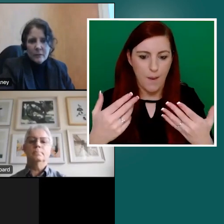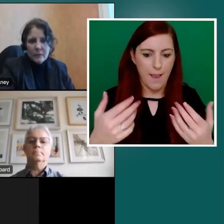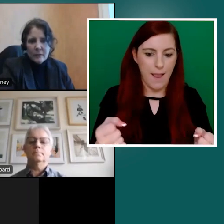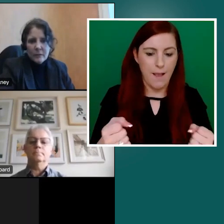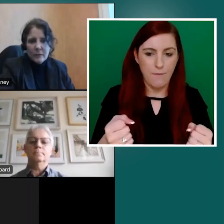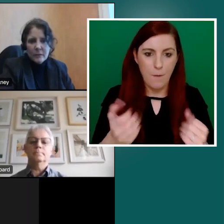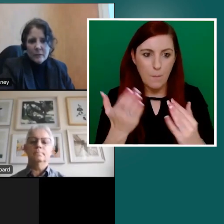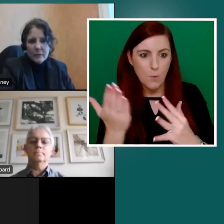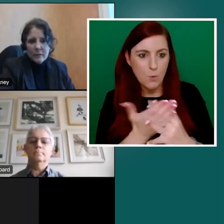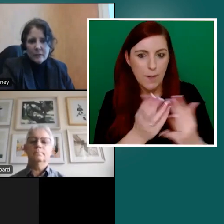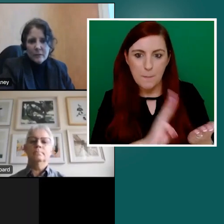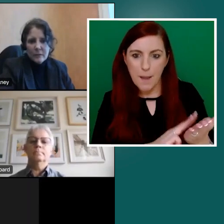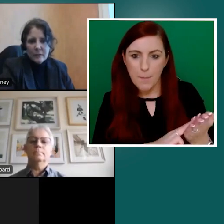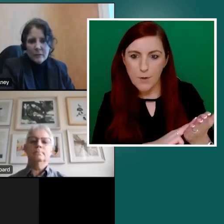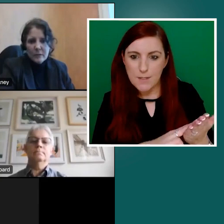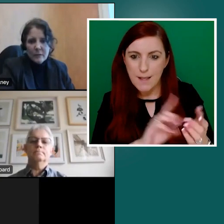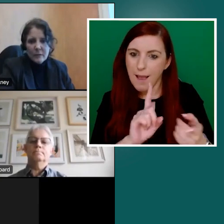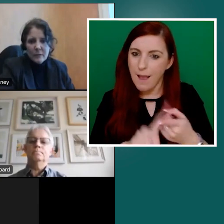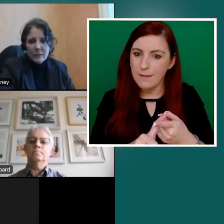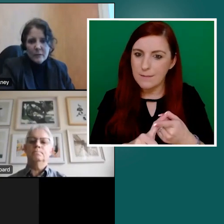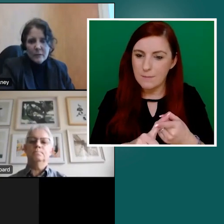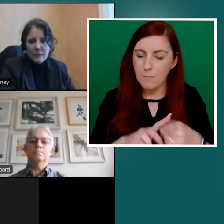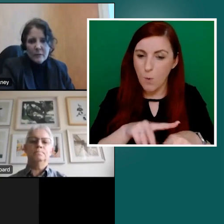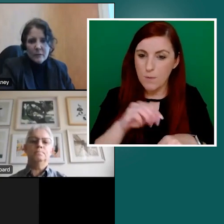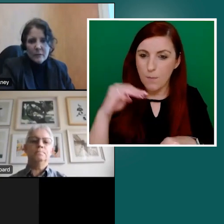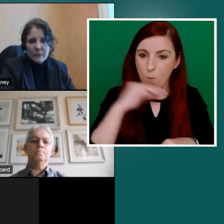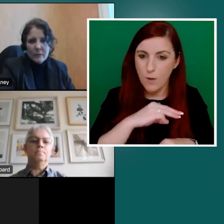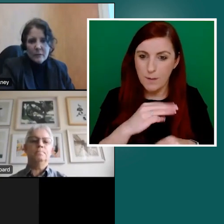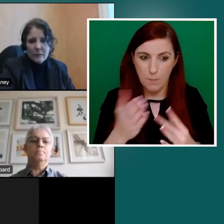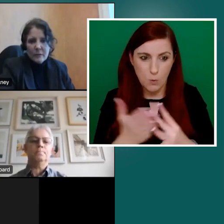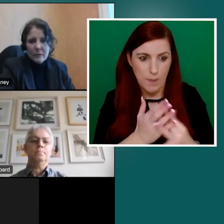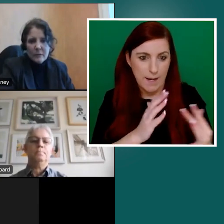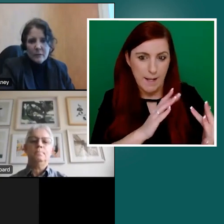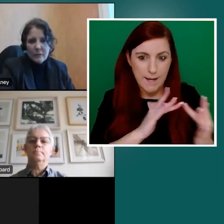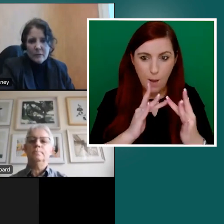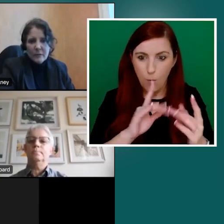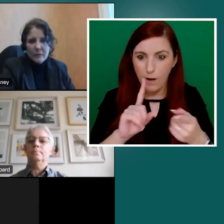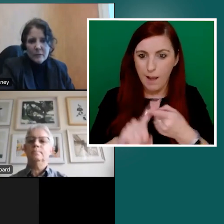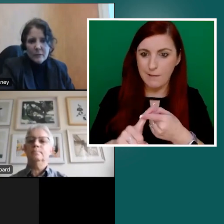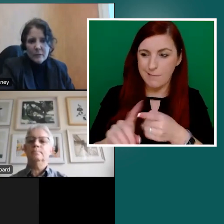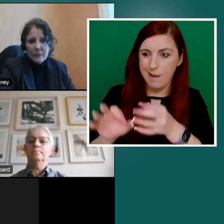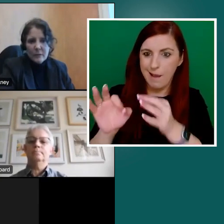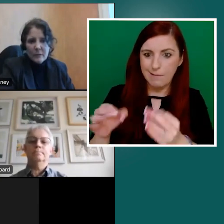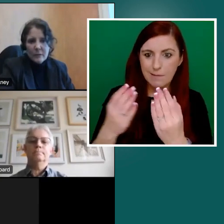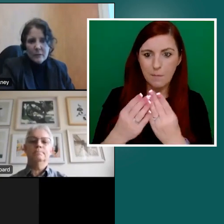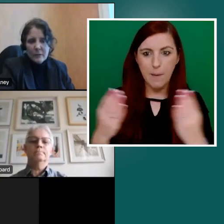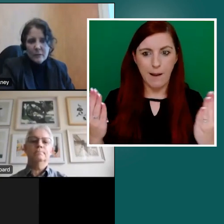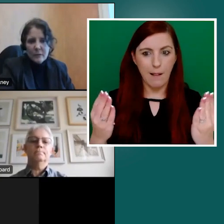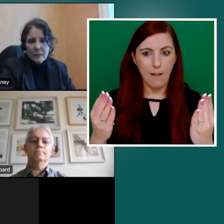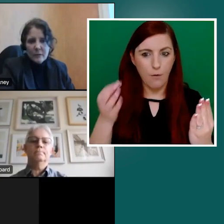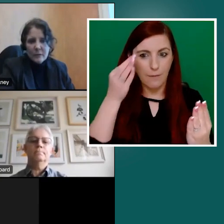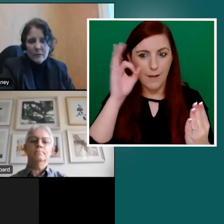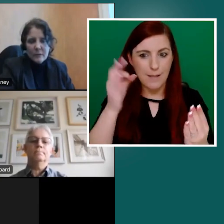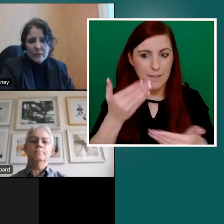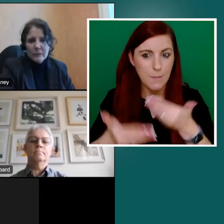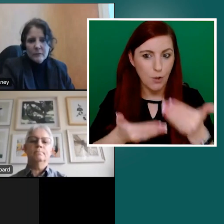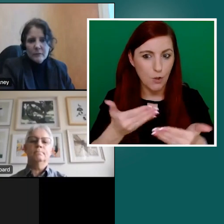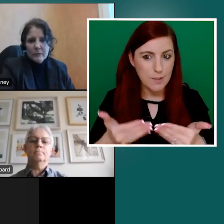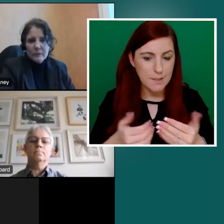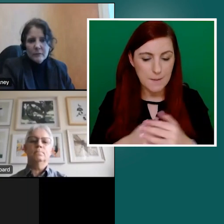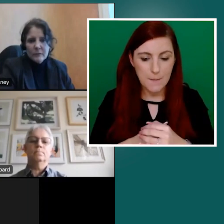between members of the network and more particularly this morning between the network and our really excellent panel of guest speakers. So